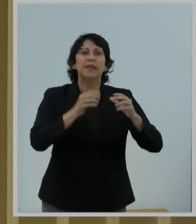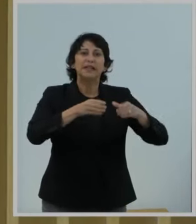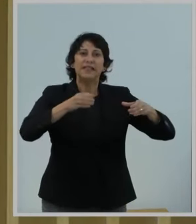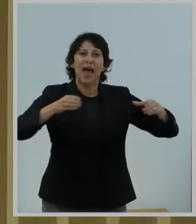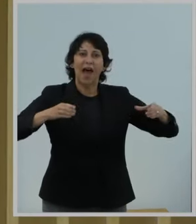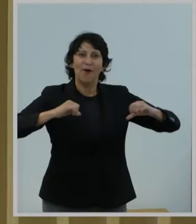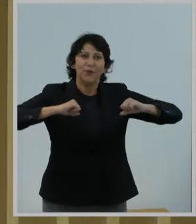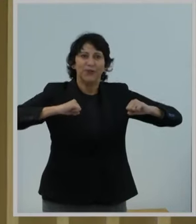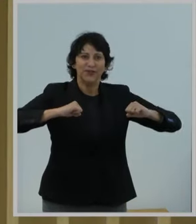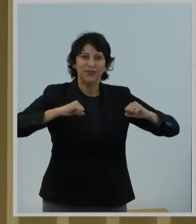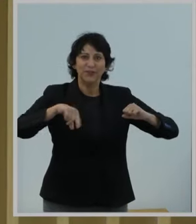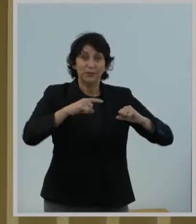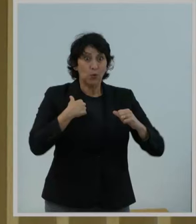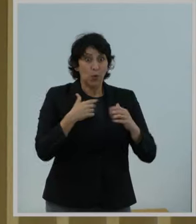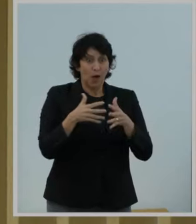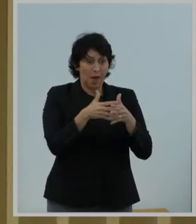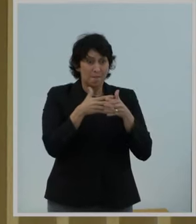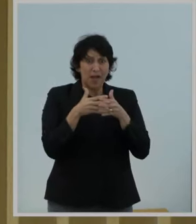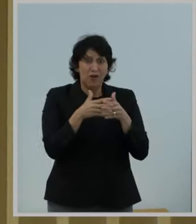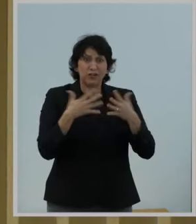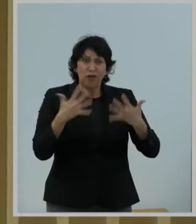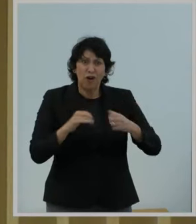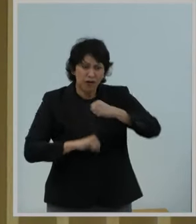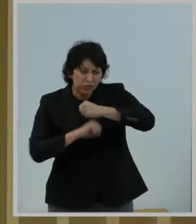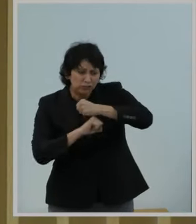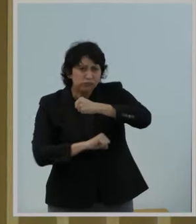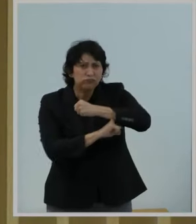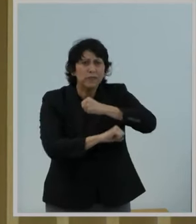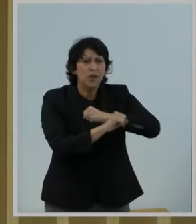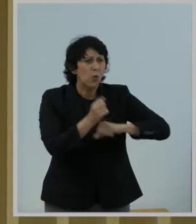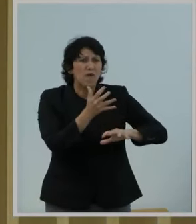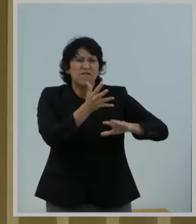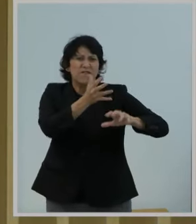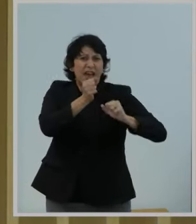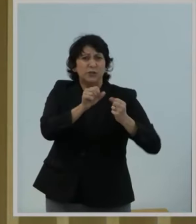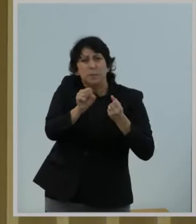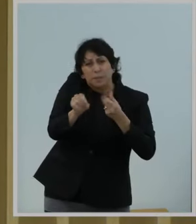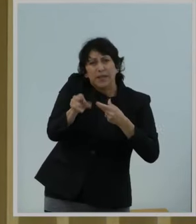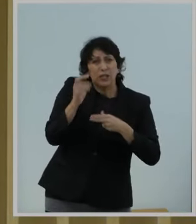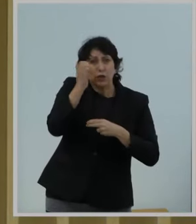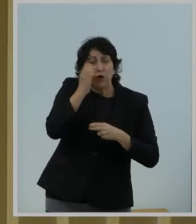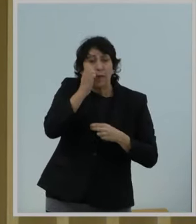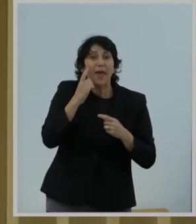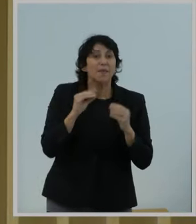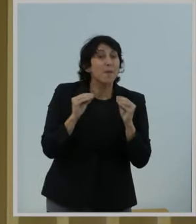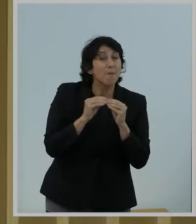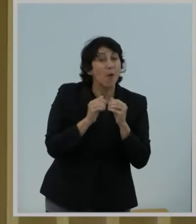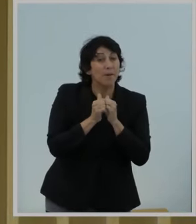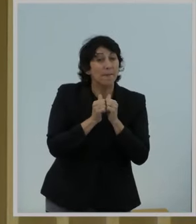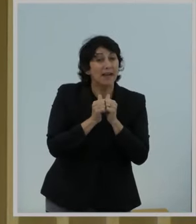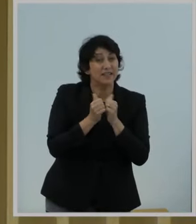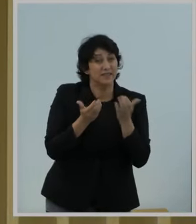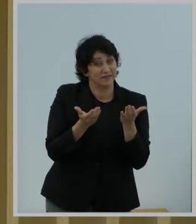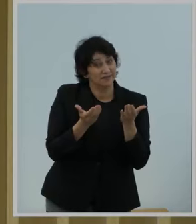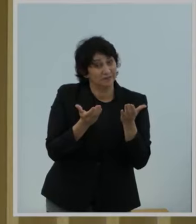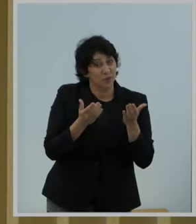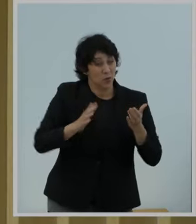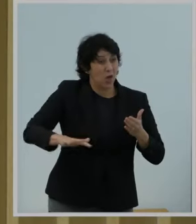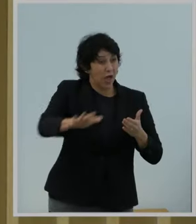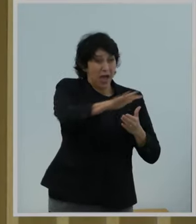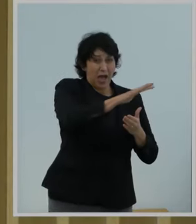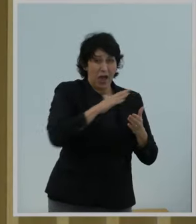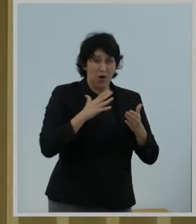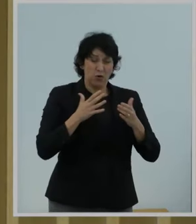America's networks are not only faster than those in Europe, they're more competitive, cover a much higher